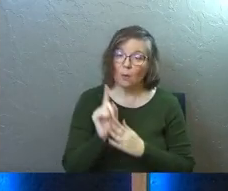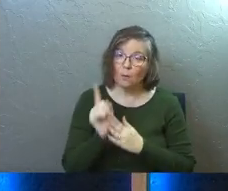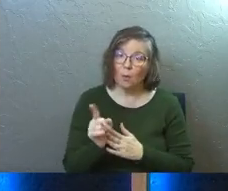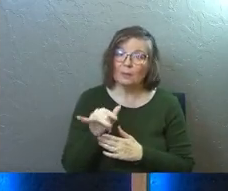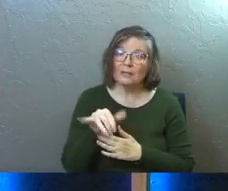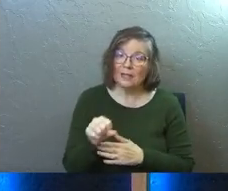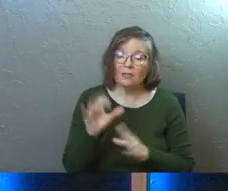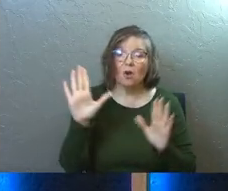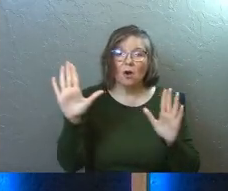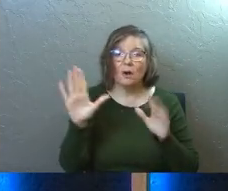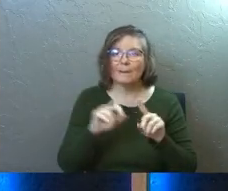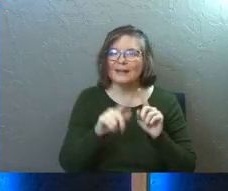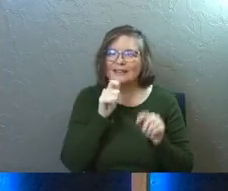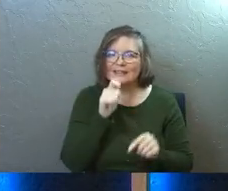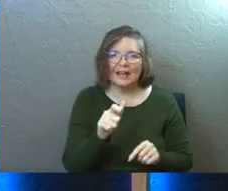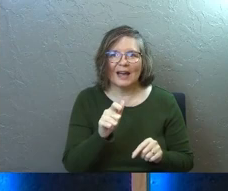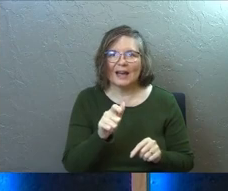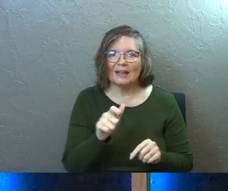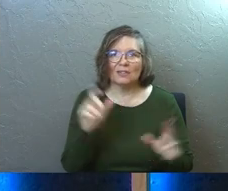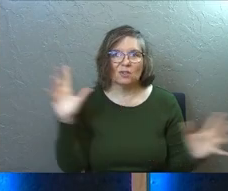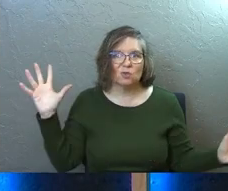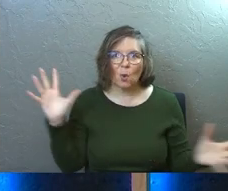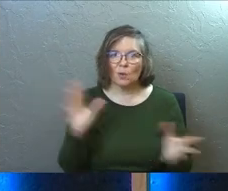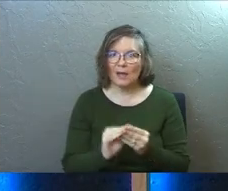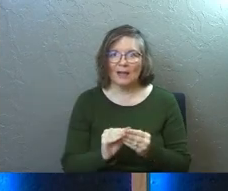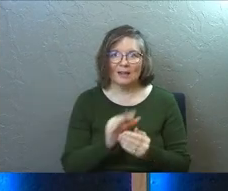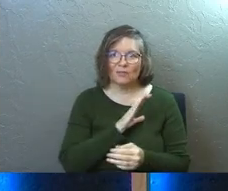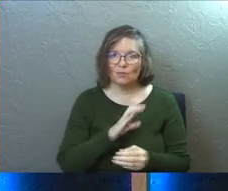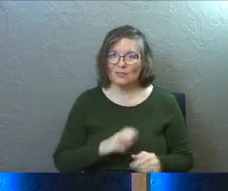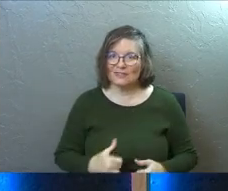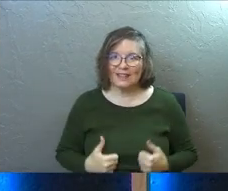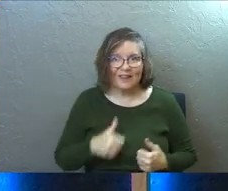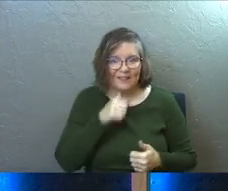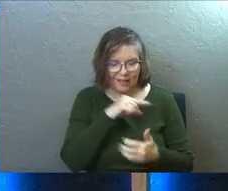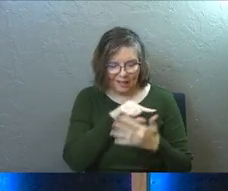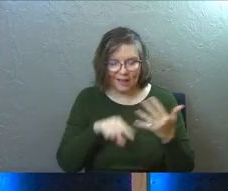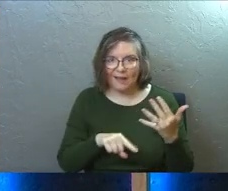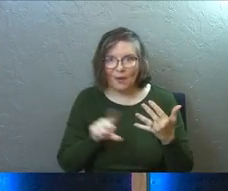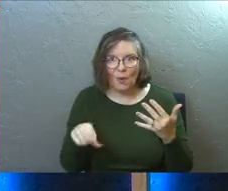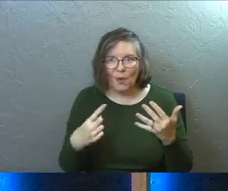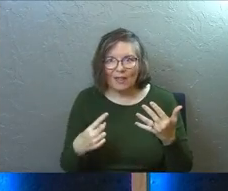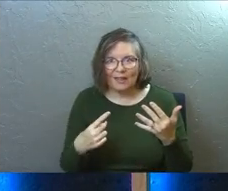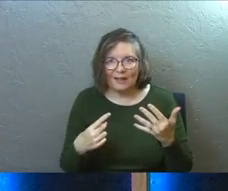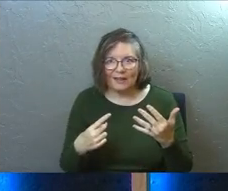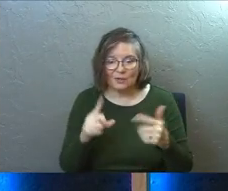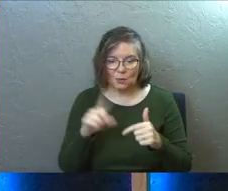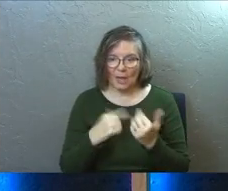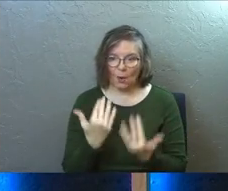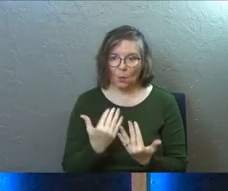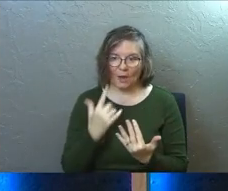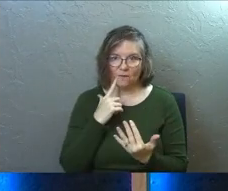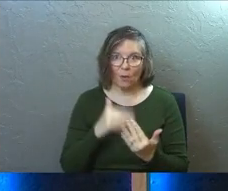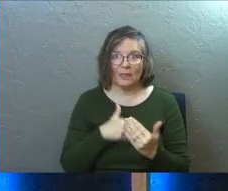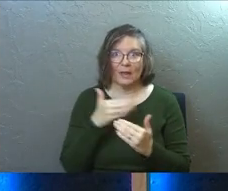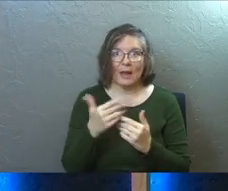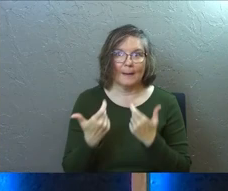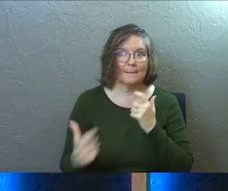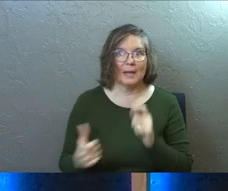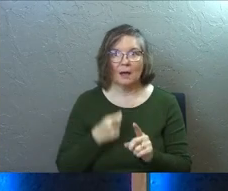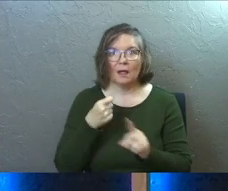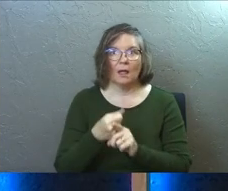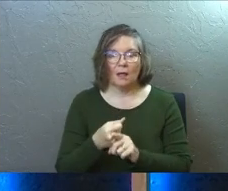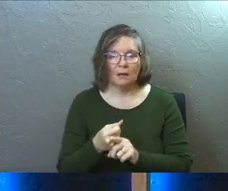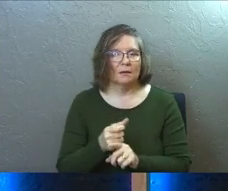moments. They're awesome, but that's not the totality of the Christian life. And you can't wait around just for the next one.